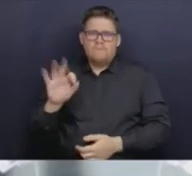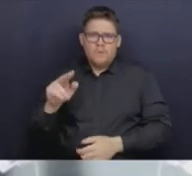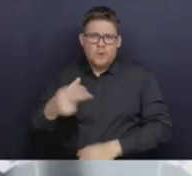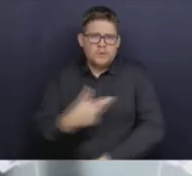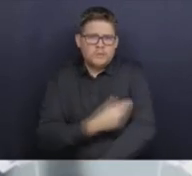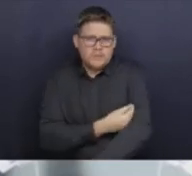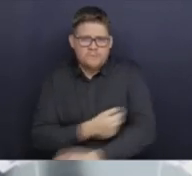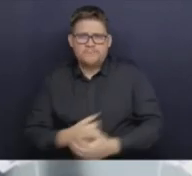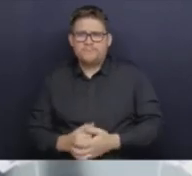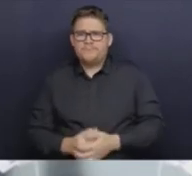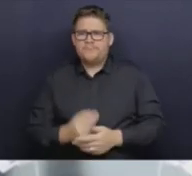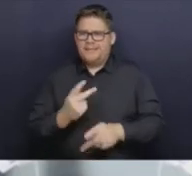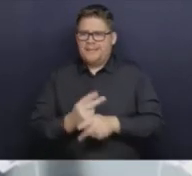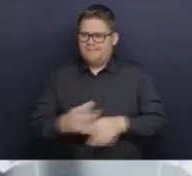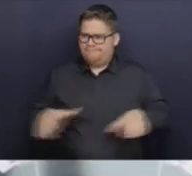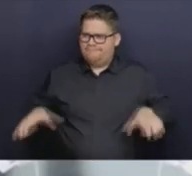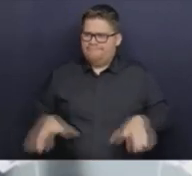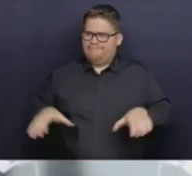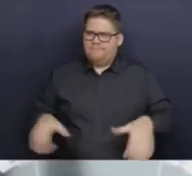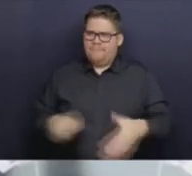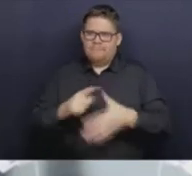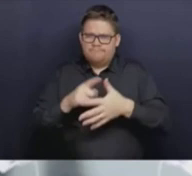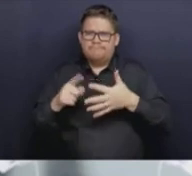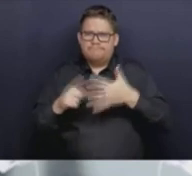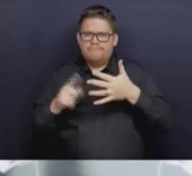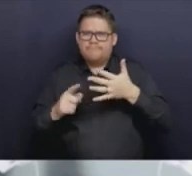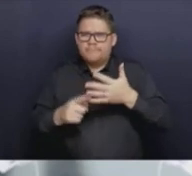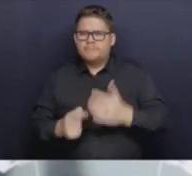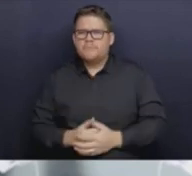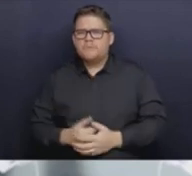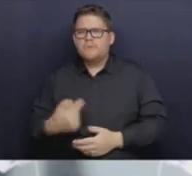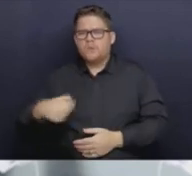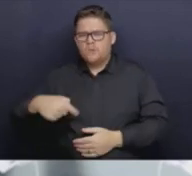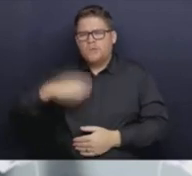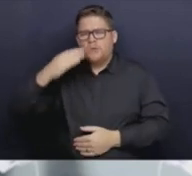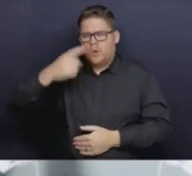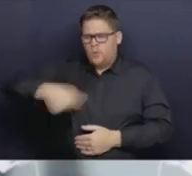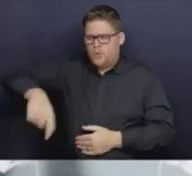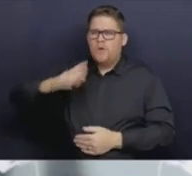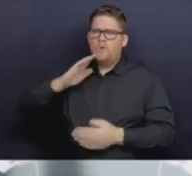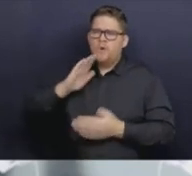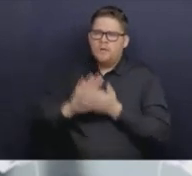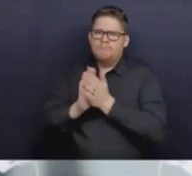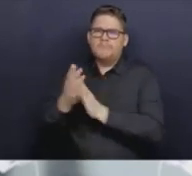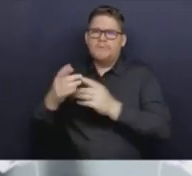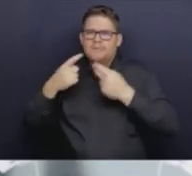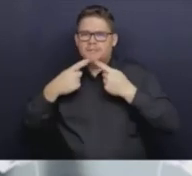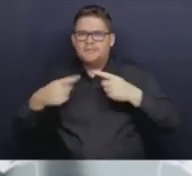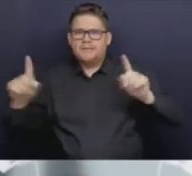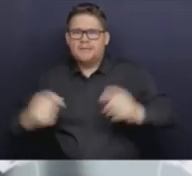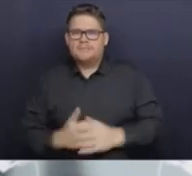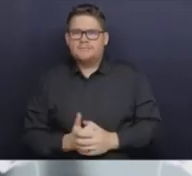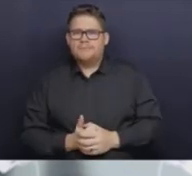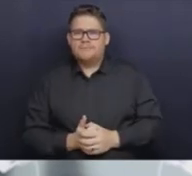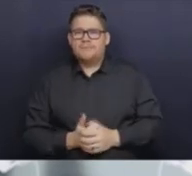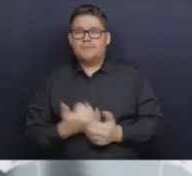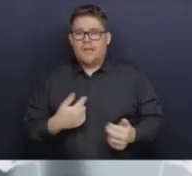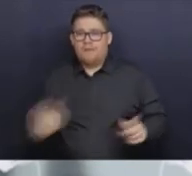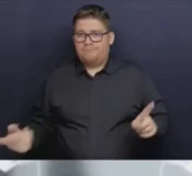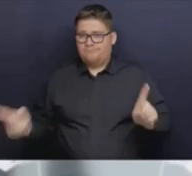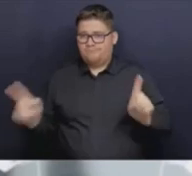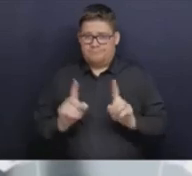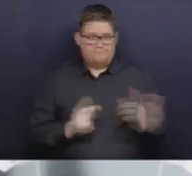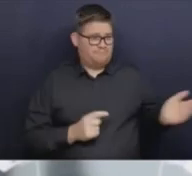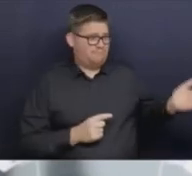we know and keep doing what we know works. And with that, I invite Dr. Henry back to the podium. We're happy to take your questions.